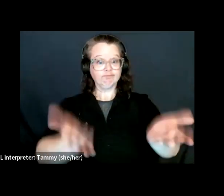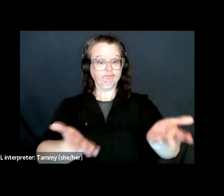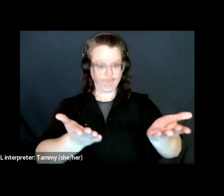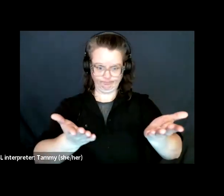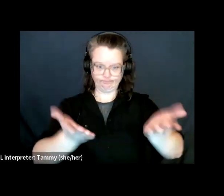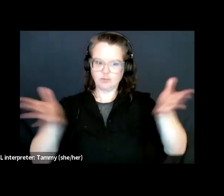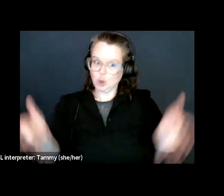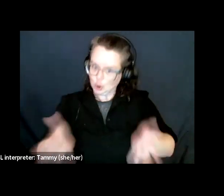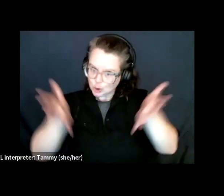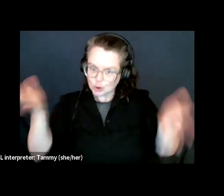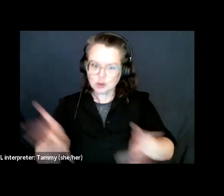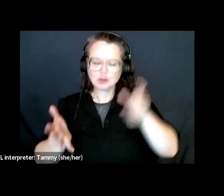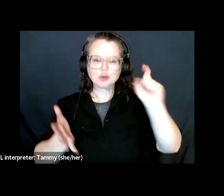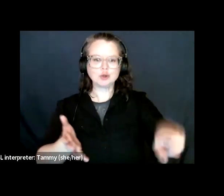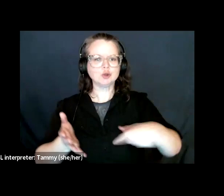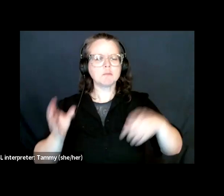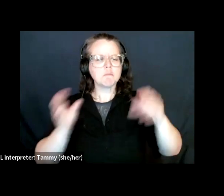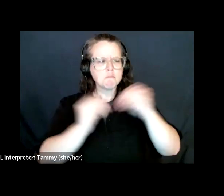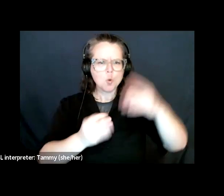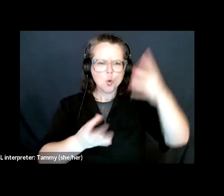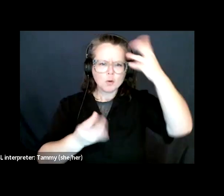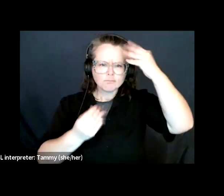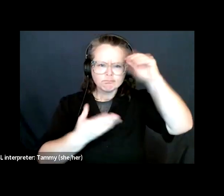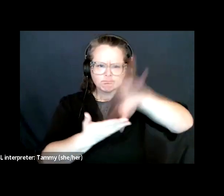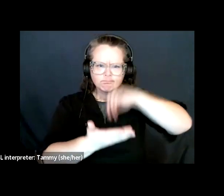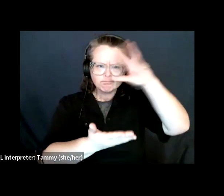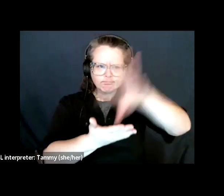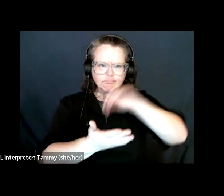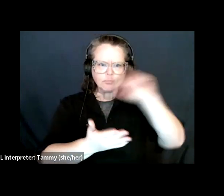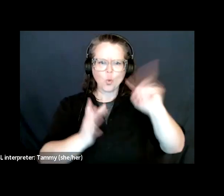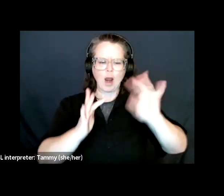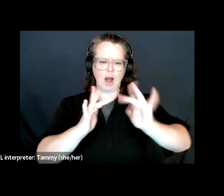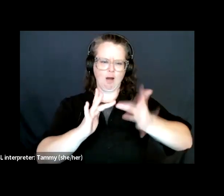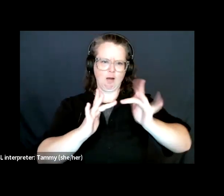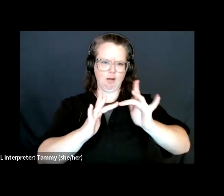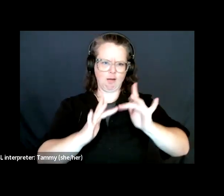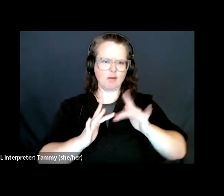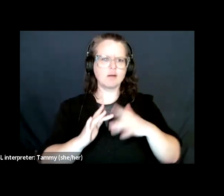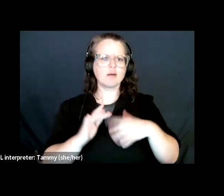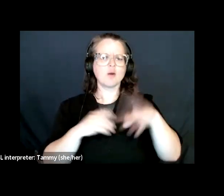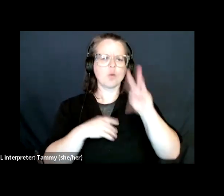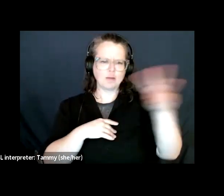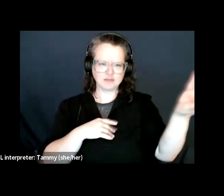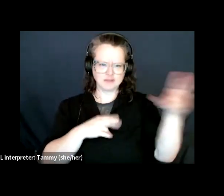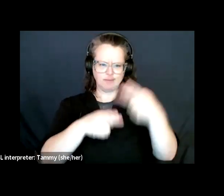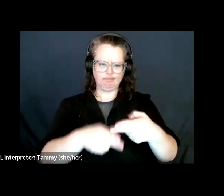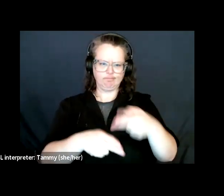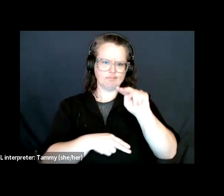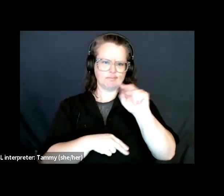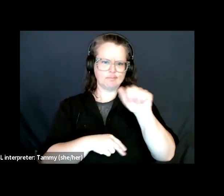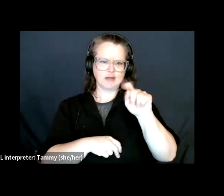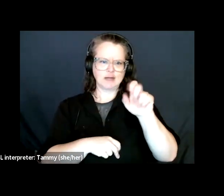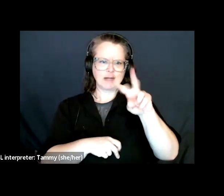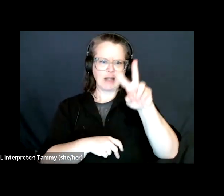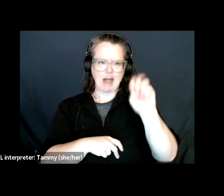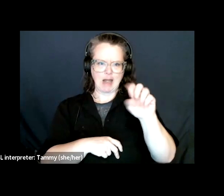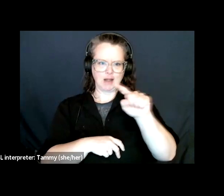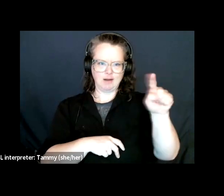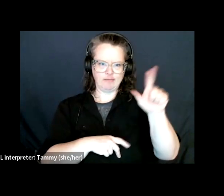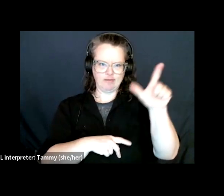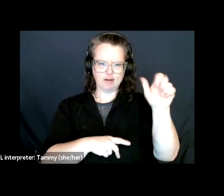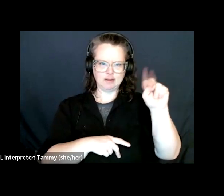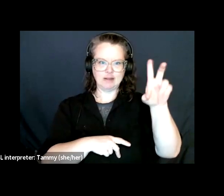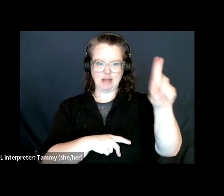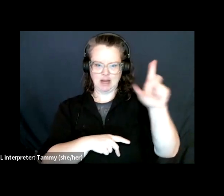you are joining from today. Moreover, BookNet endorses the calls to action from the Truth and